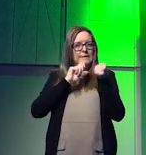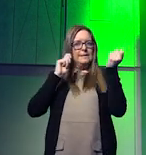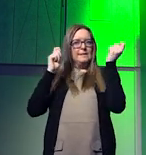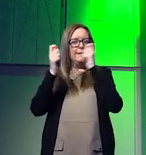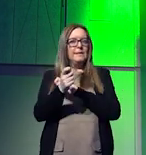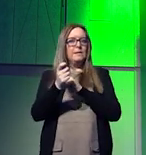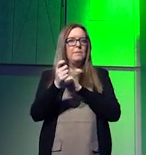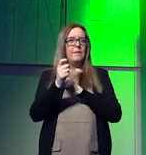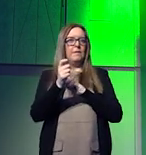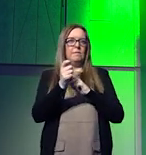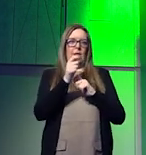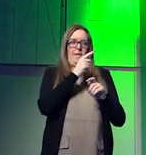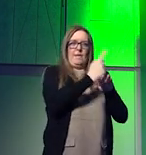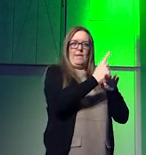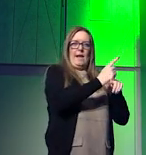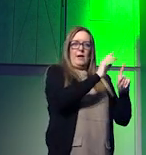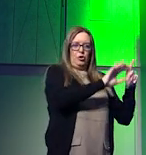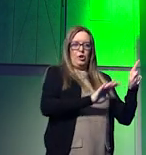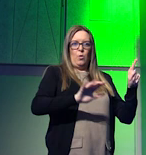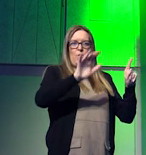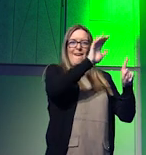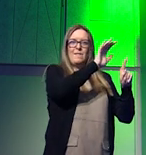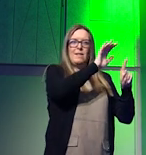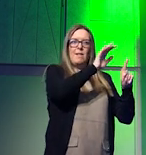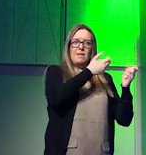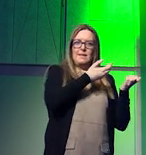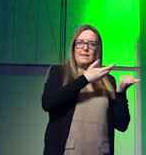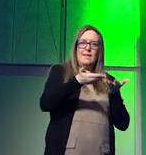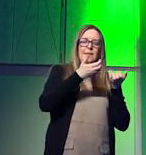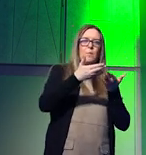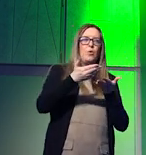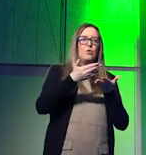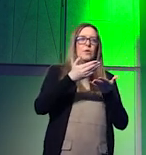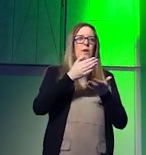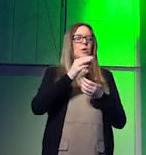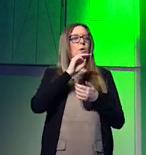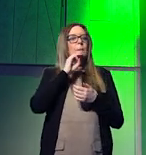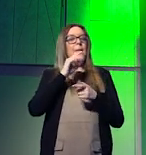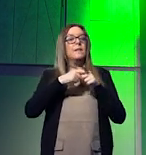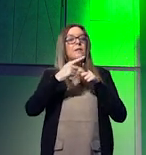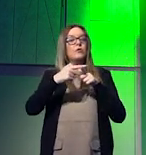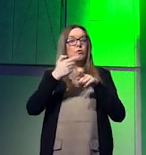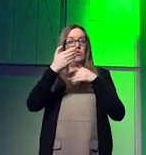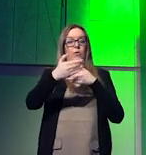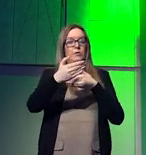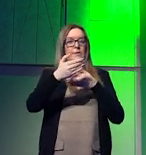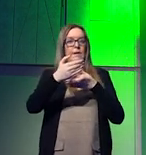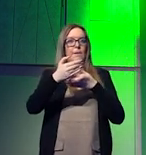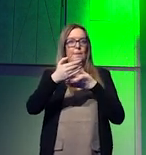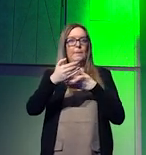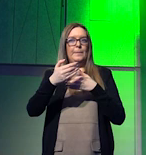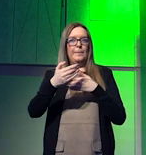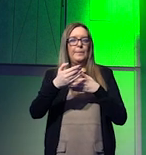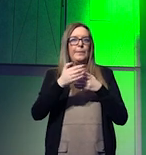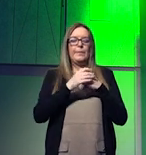um you know distribution what that will mean in terms of the short term is that shocks in scarcity